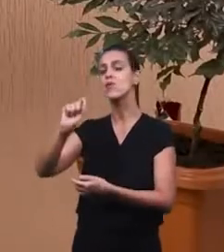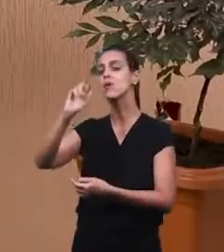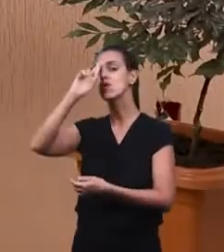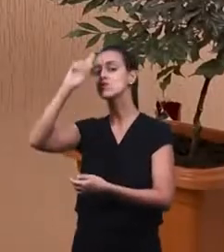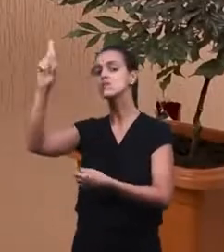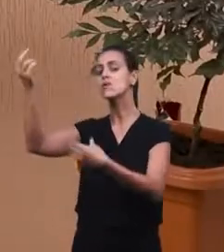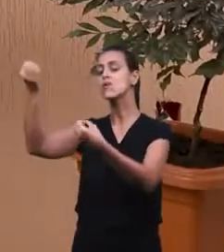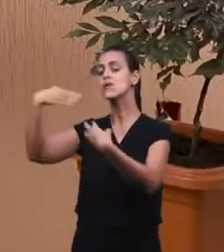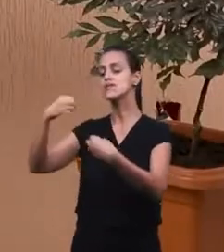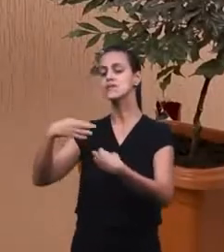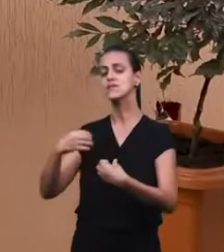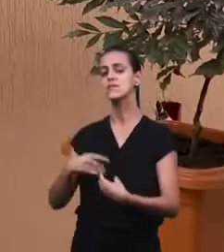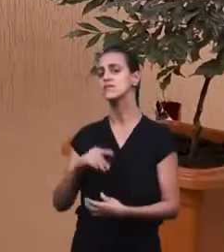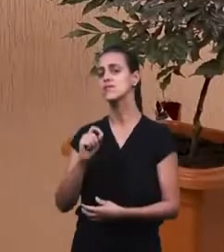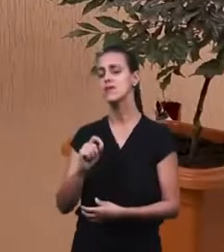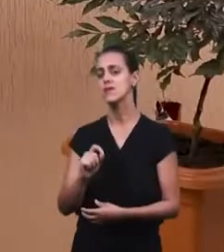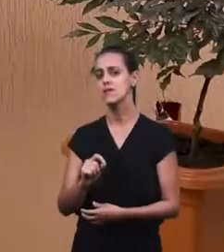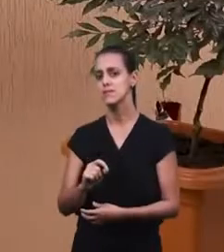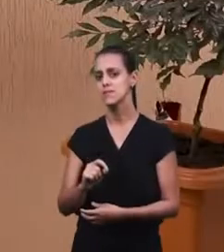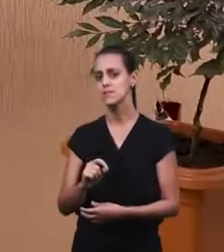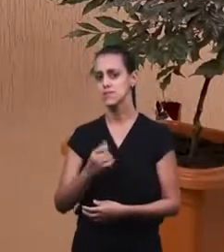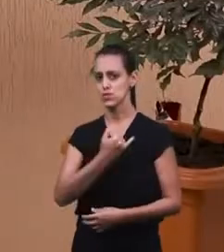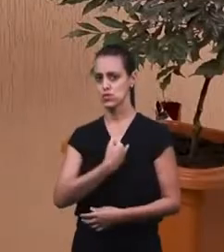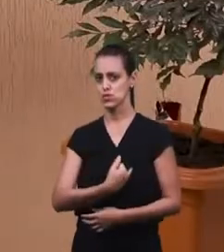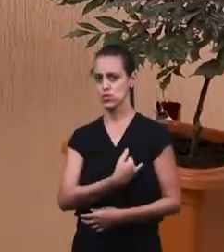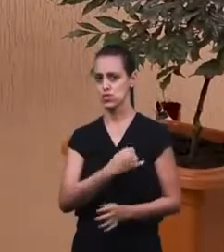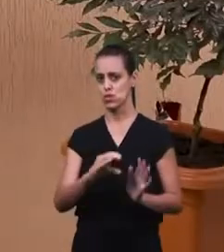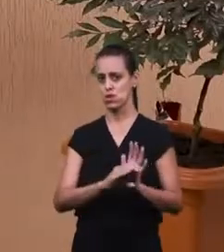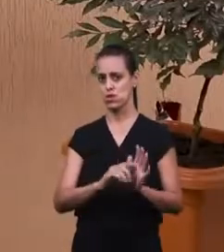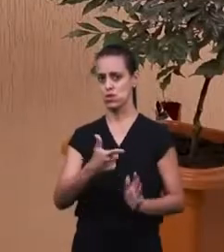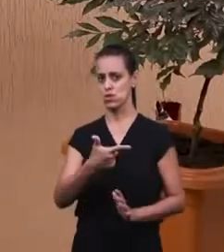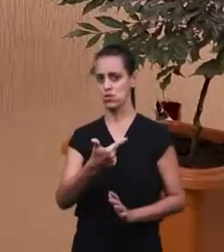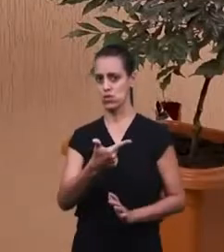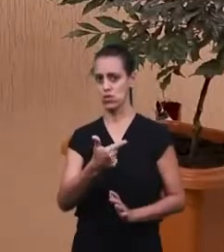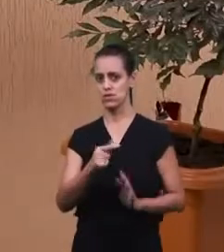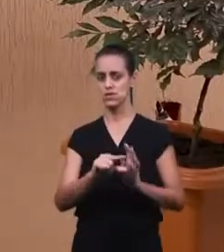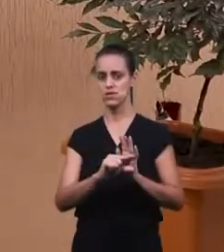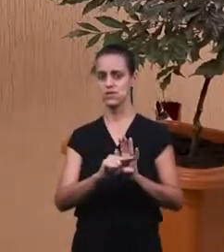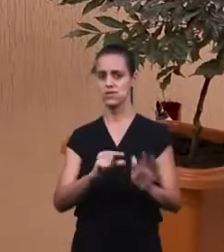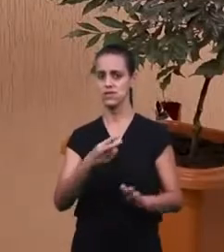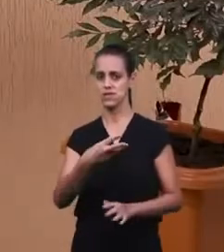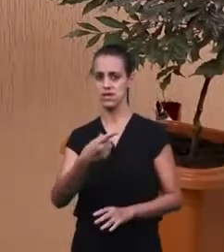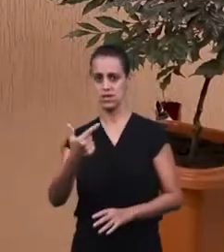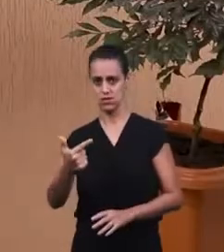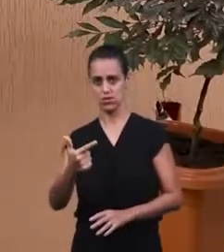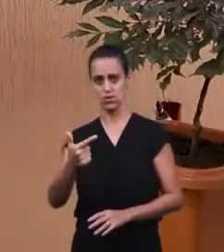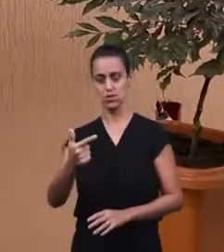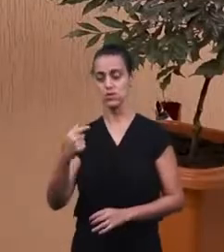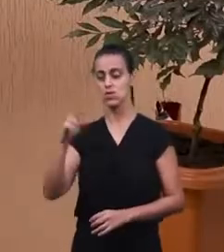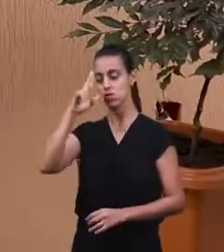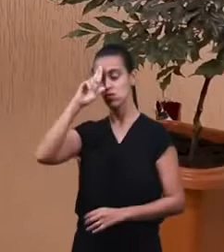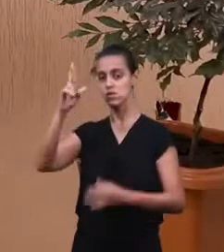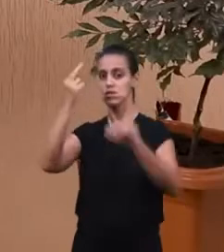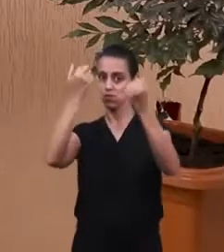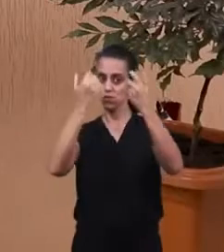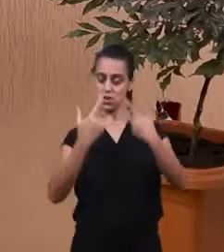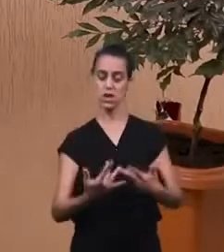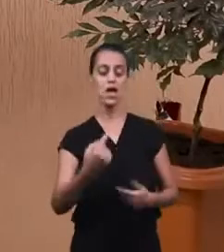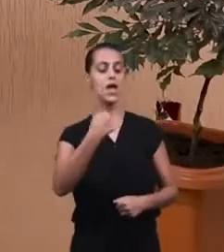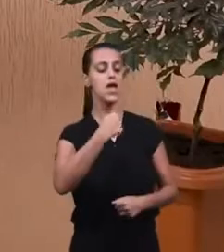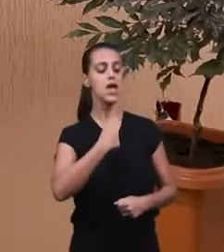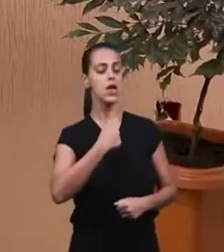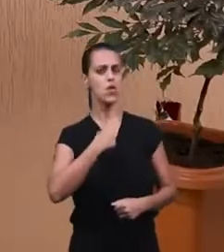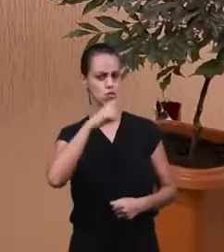Lord. For us. For the church. In John. 12. 32. The Lord. Speaks. About. This. And I.